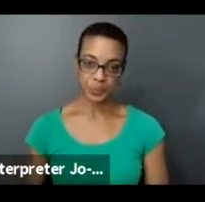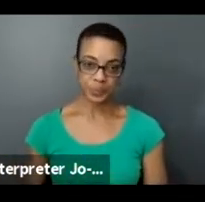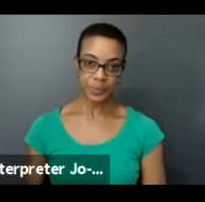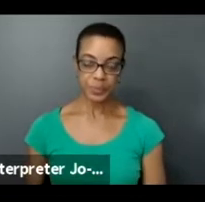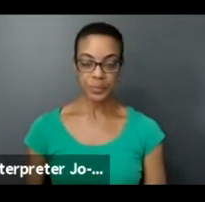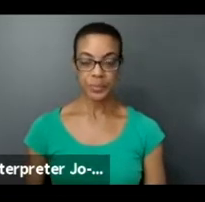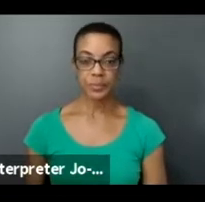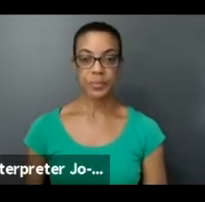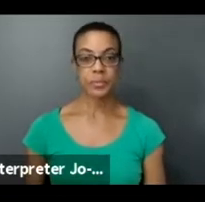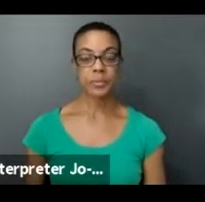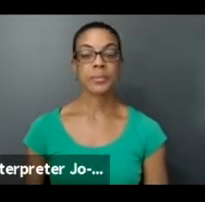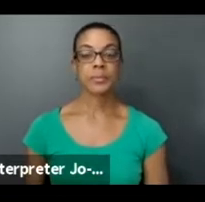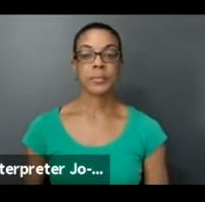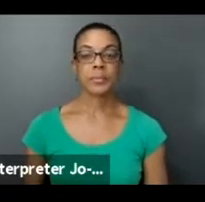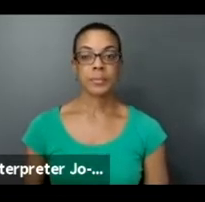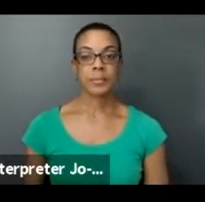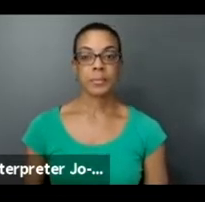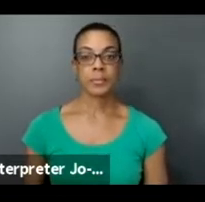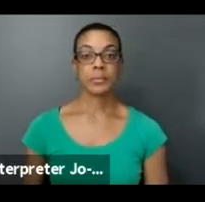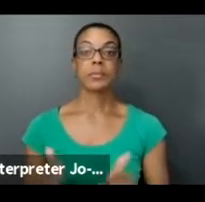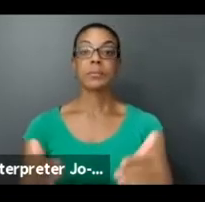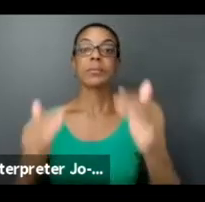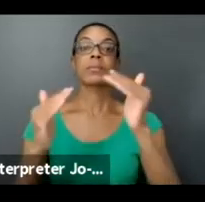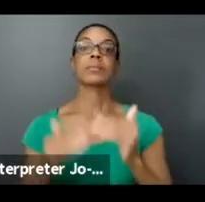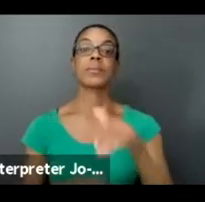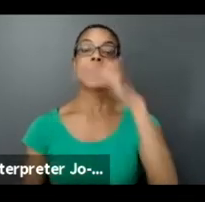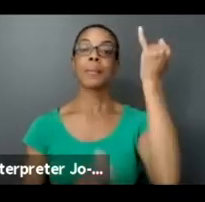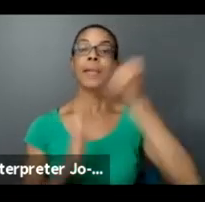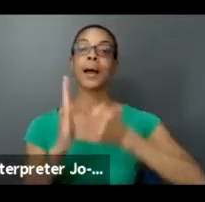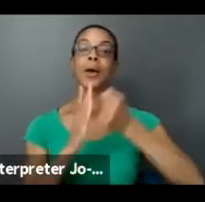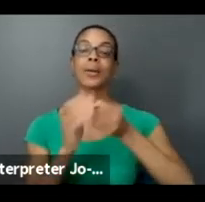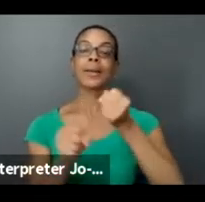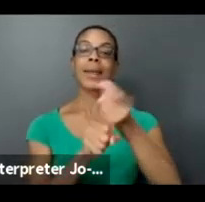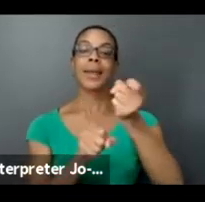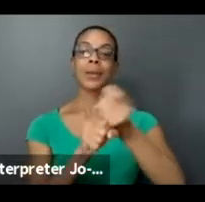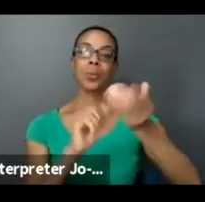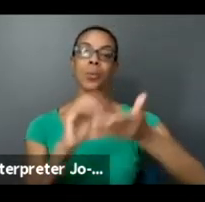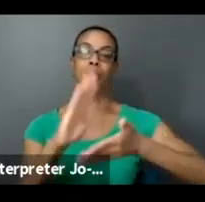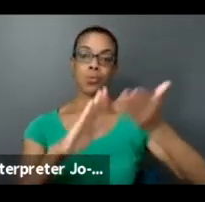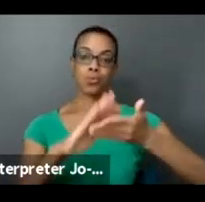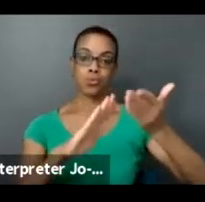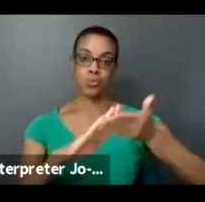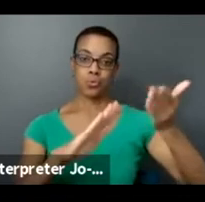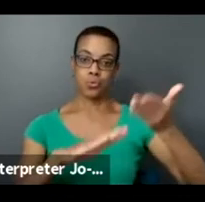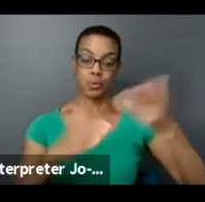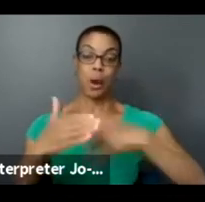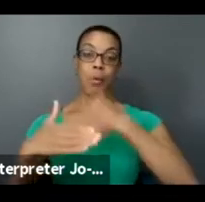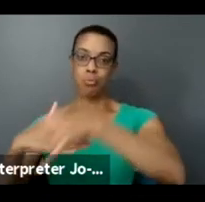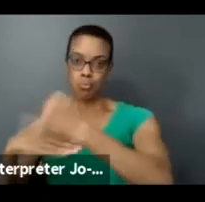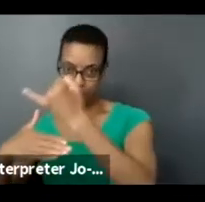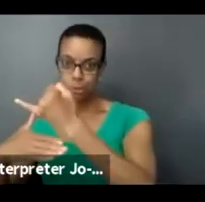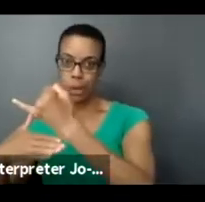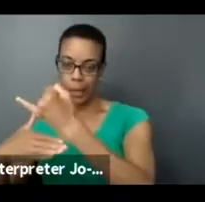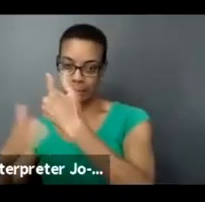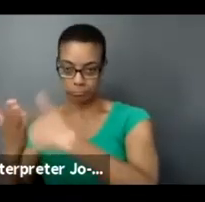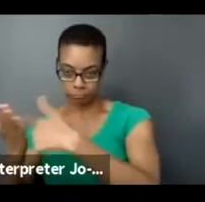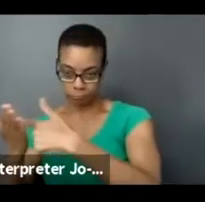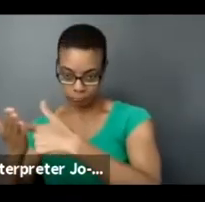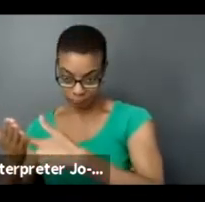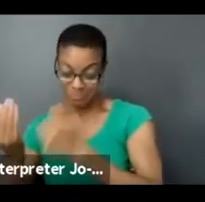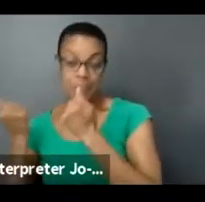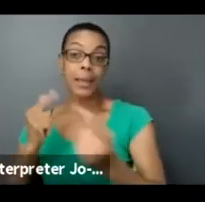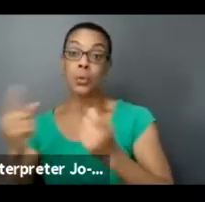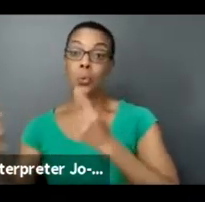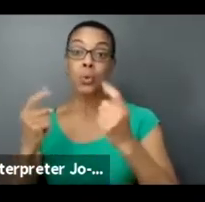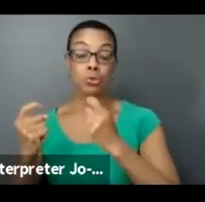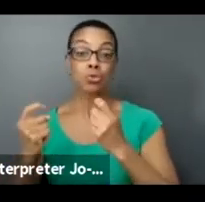So I want to share the Black Arts Annual Operating. We've talked a lot about projects, and you can definitely ask any questions that